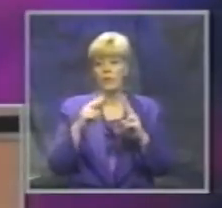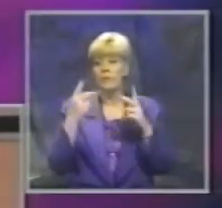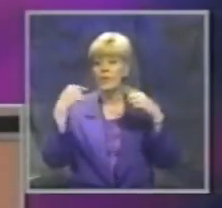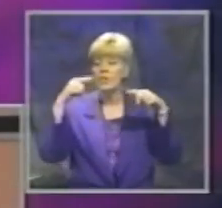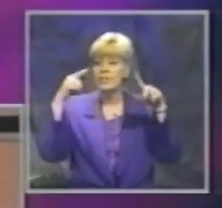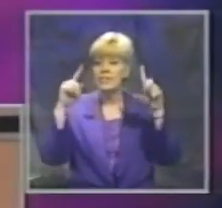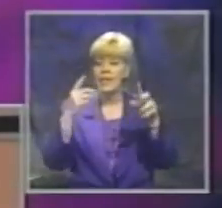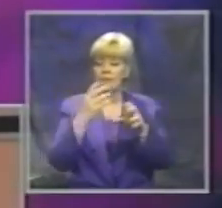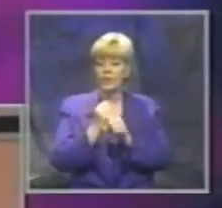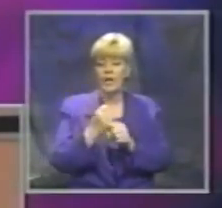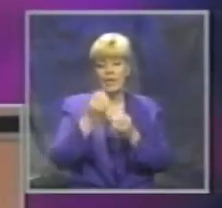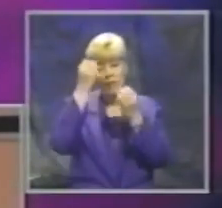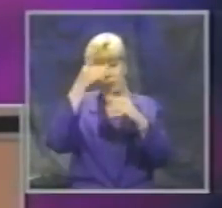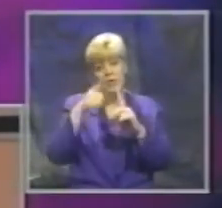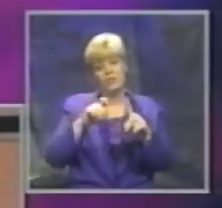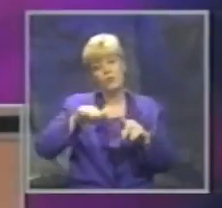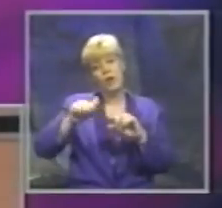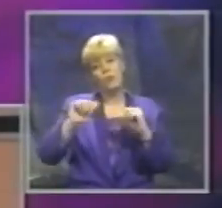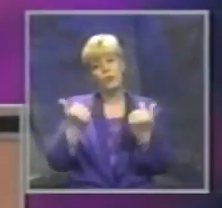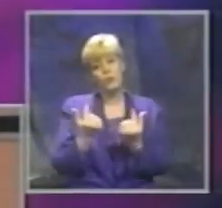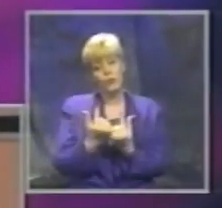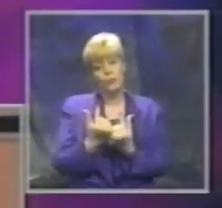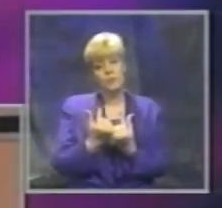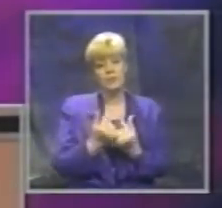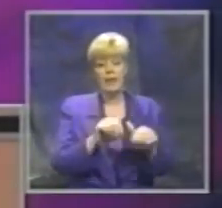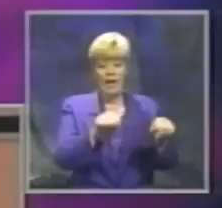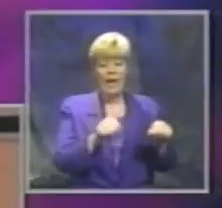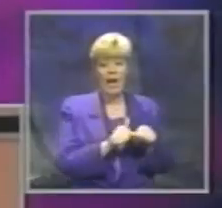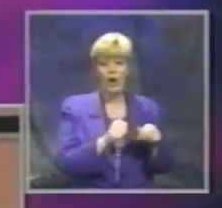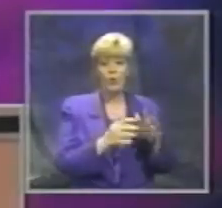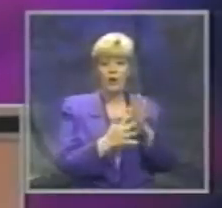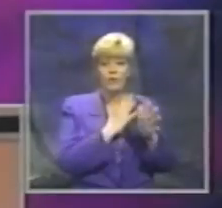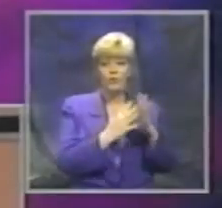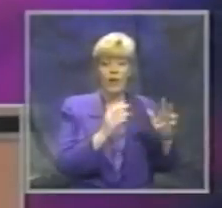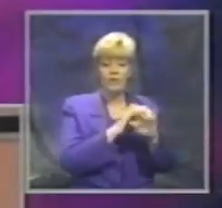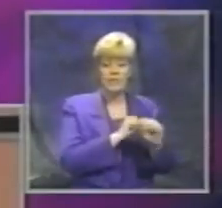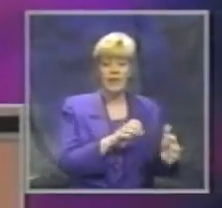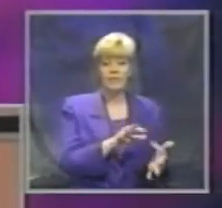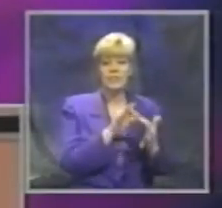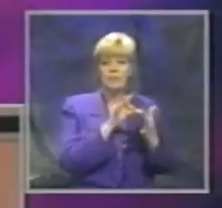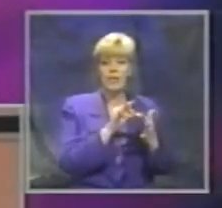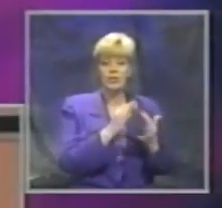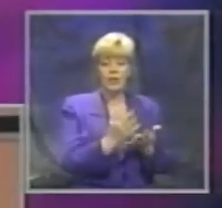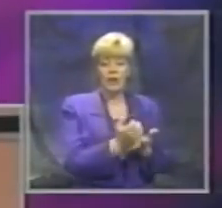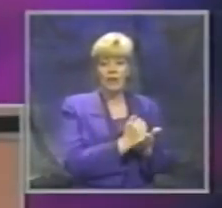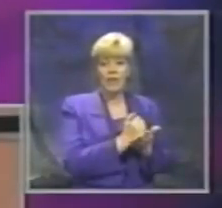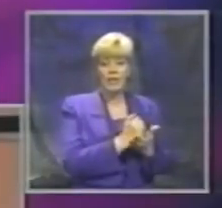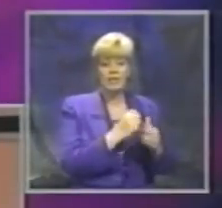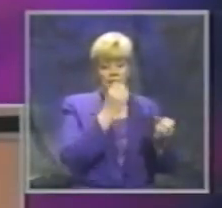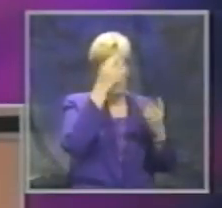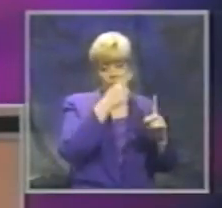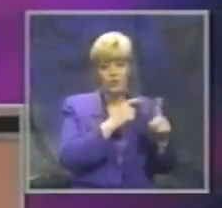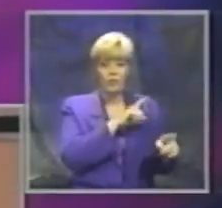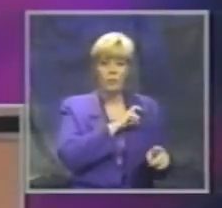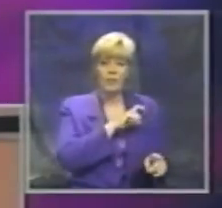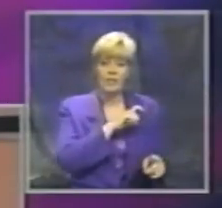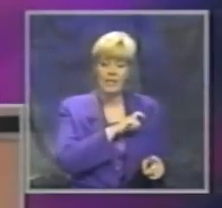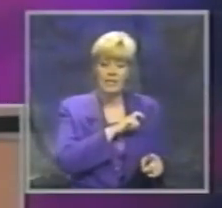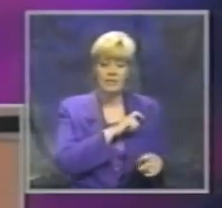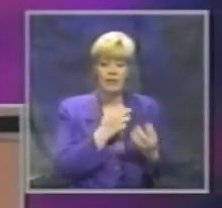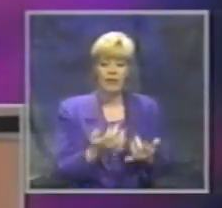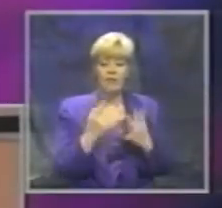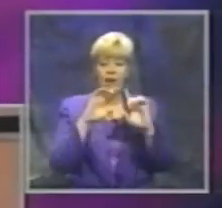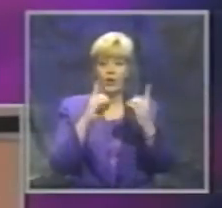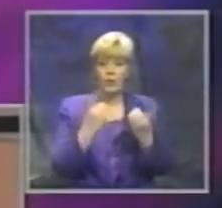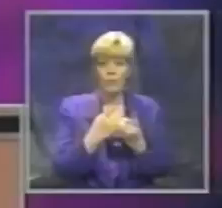acquiring data from other agencies. In the area of traffic safety in particular, we've collected data on non-fatal injuries from the police, fire